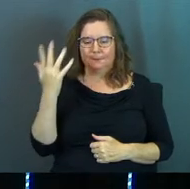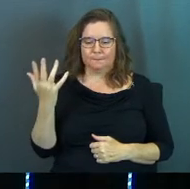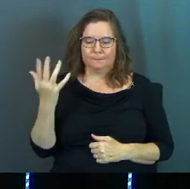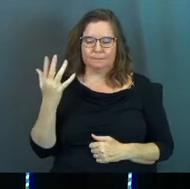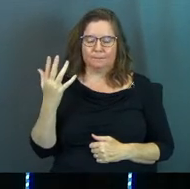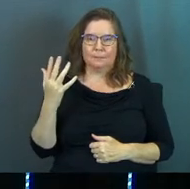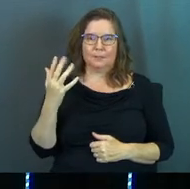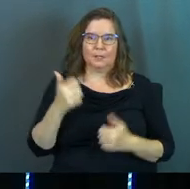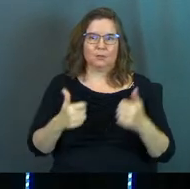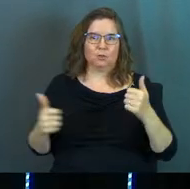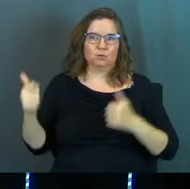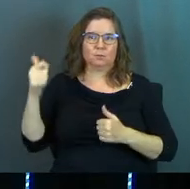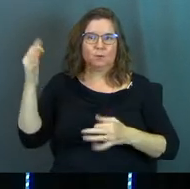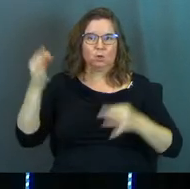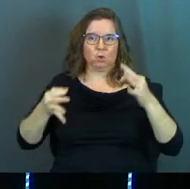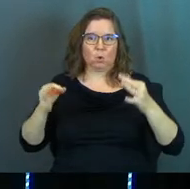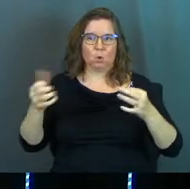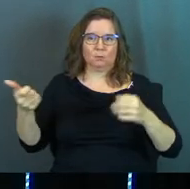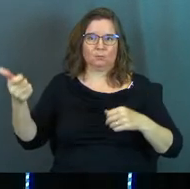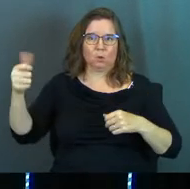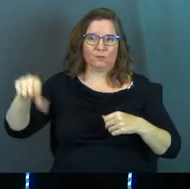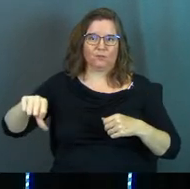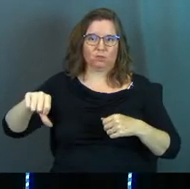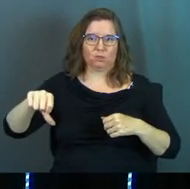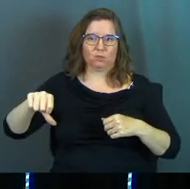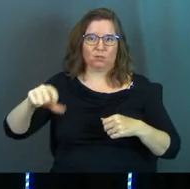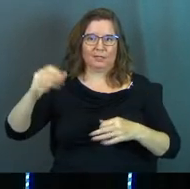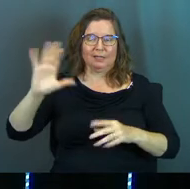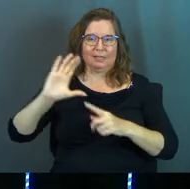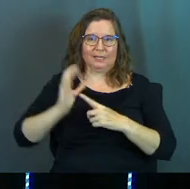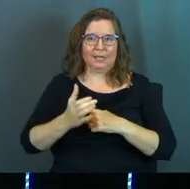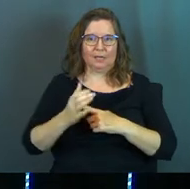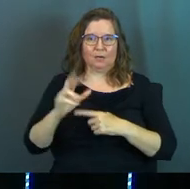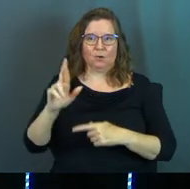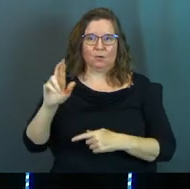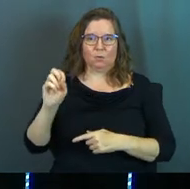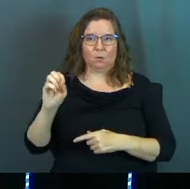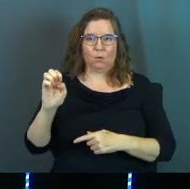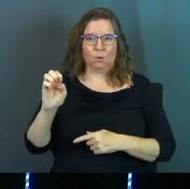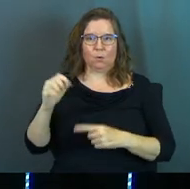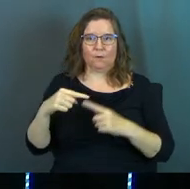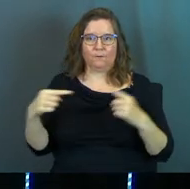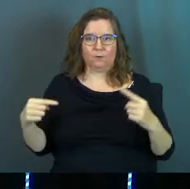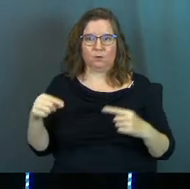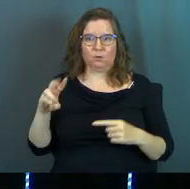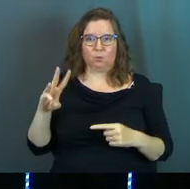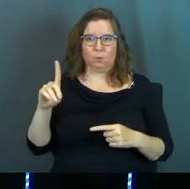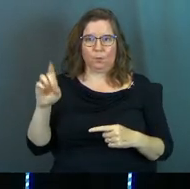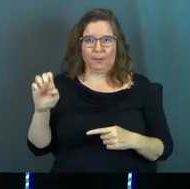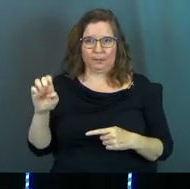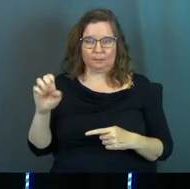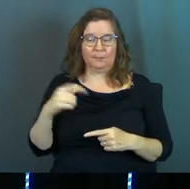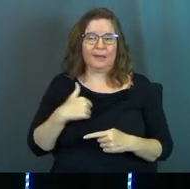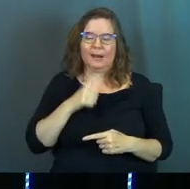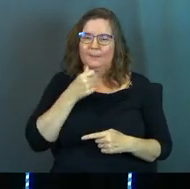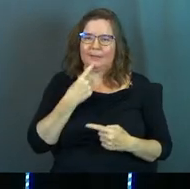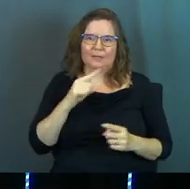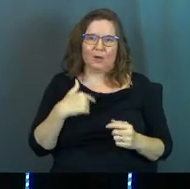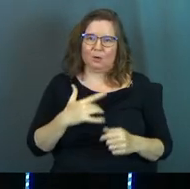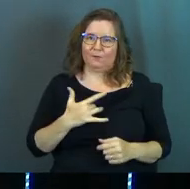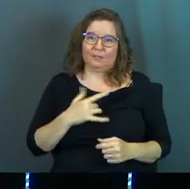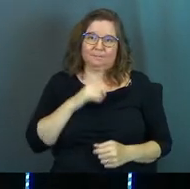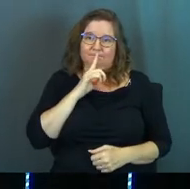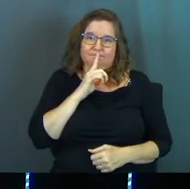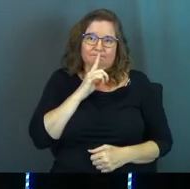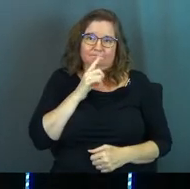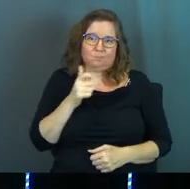And Supreme Court overturned the case, Roe versus Wade. And I'm not going to tell you how